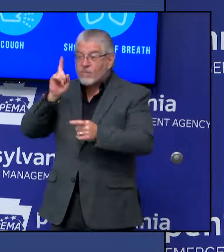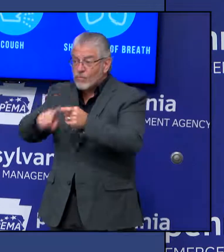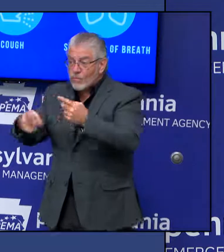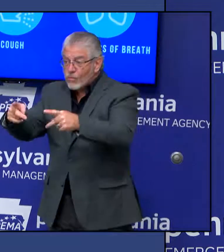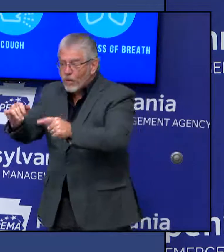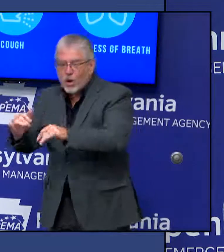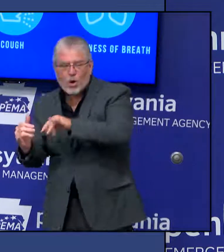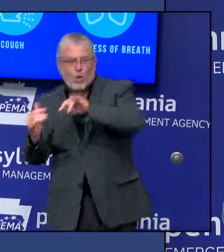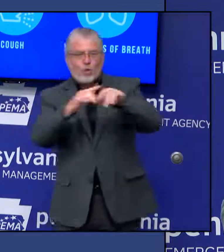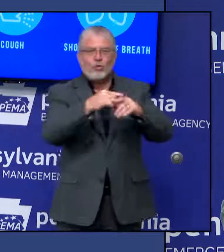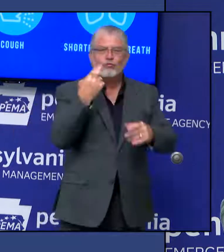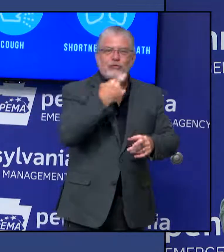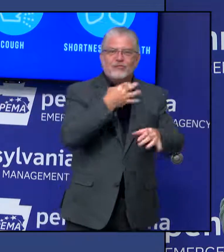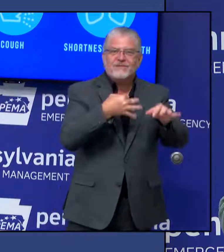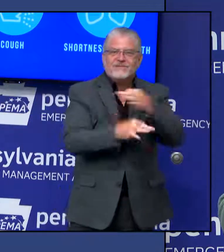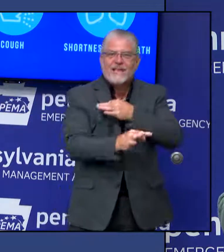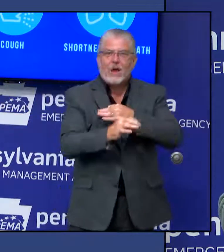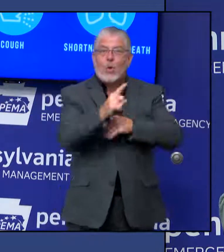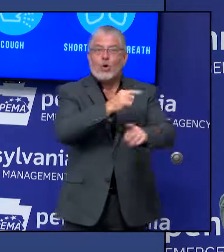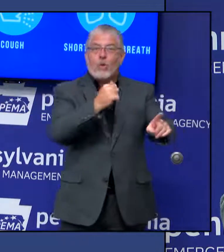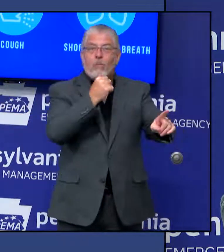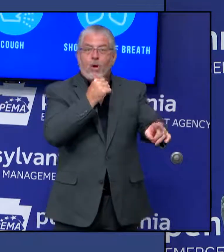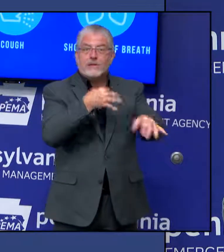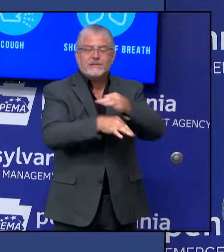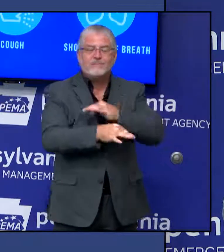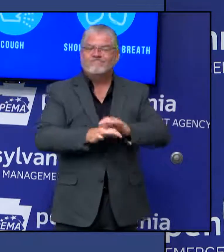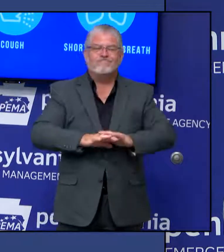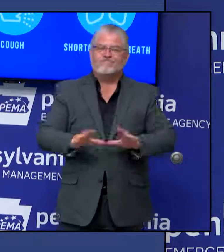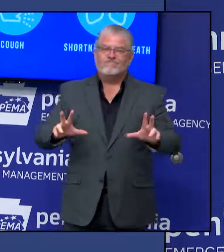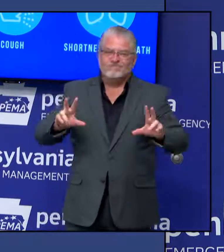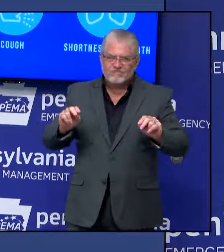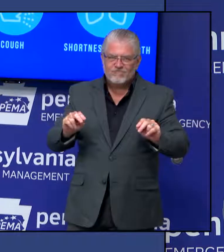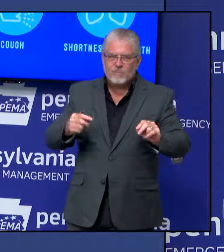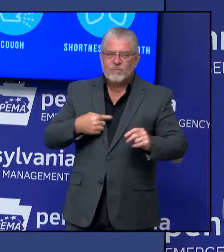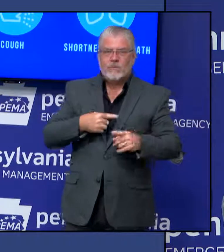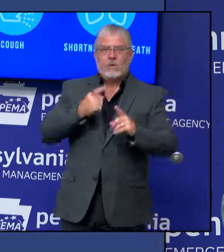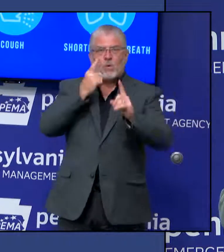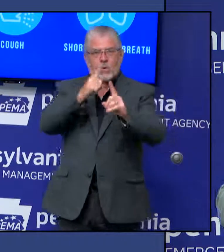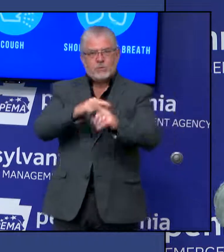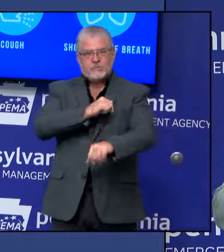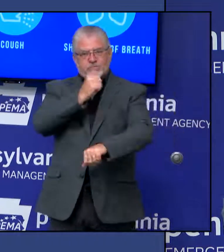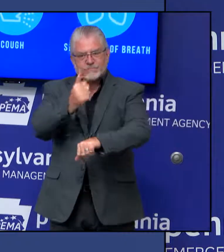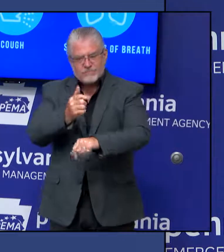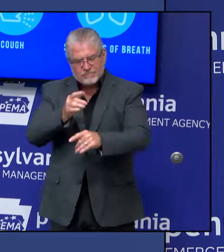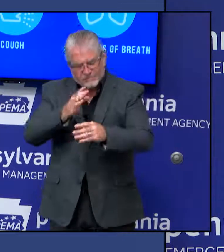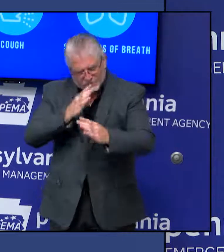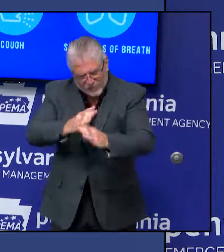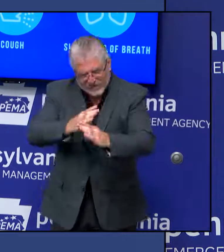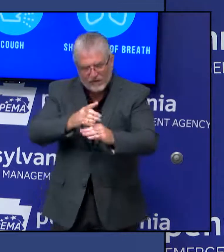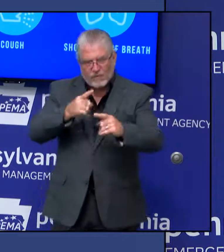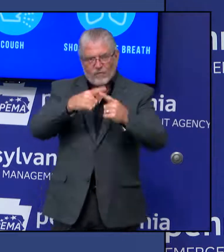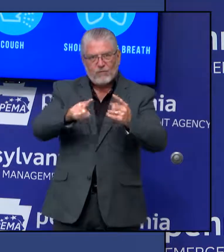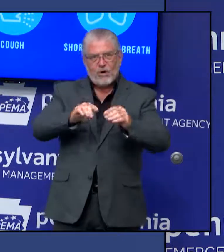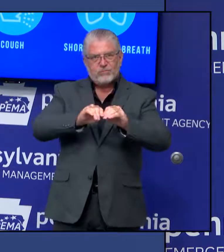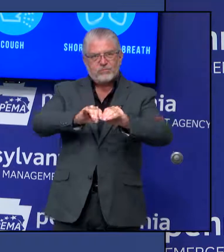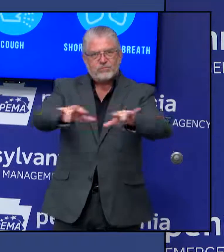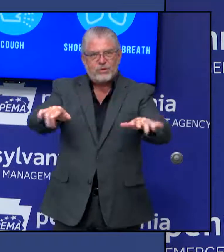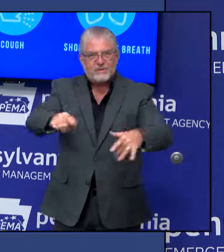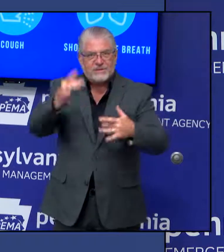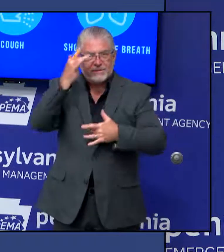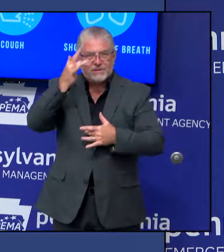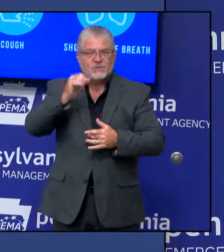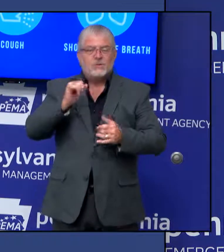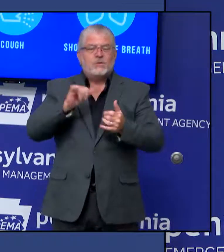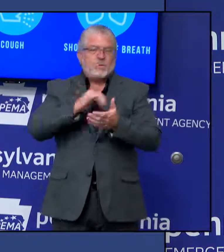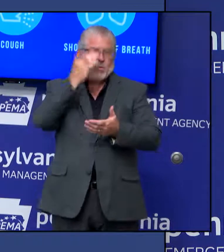And so we put in the mitigation effort to prevent them from serving liquor after 10 o'clock. Are bars that don't serve